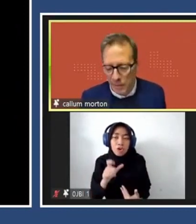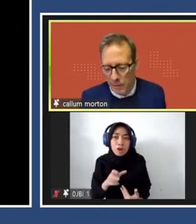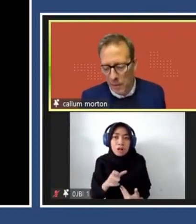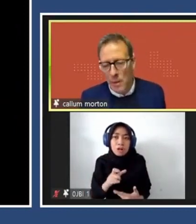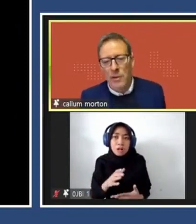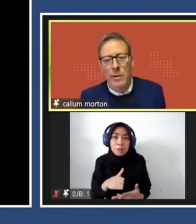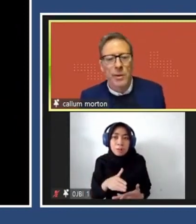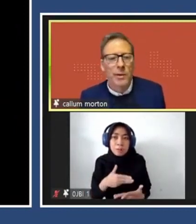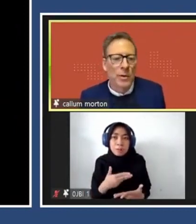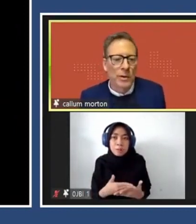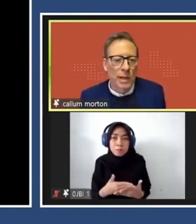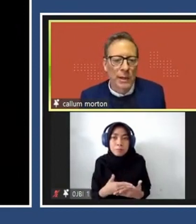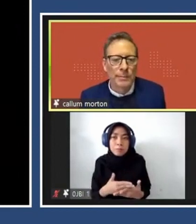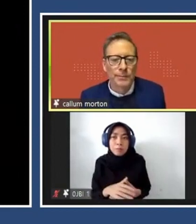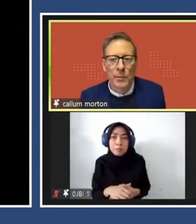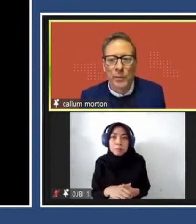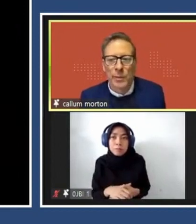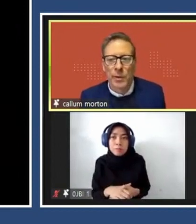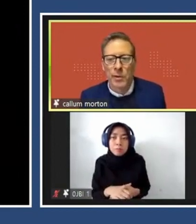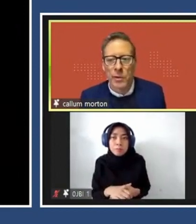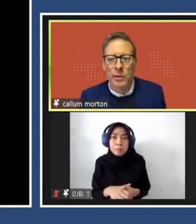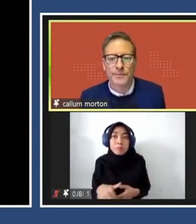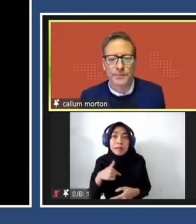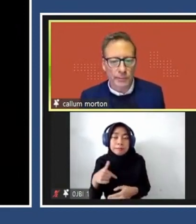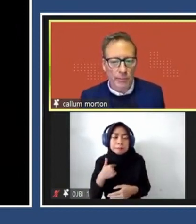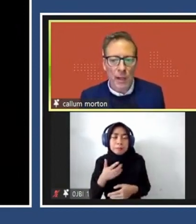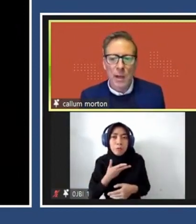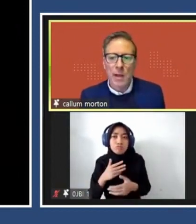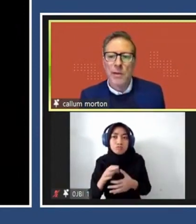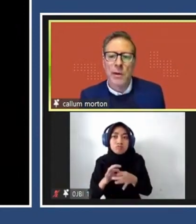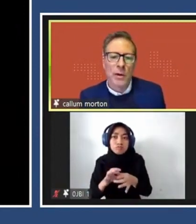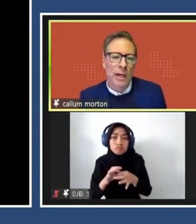particularly on mass. So, we wanted to work together and we approached her.